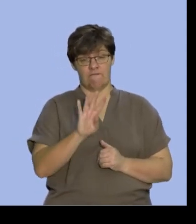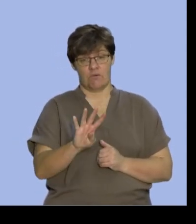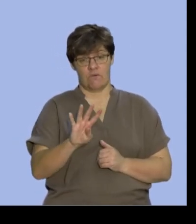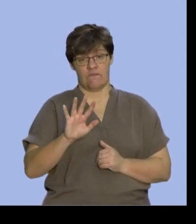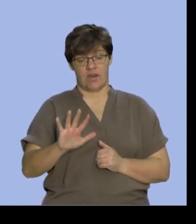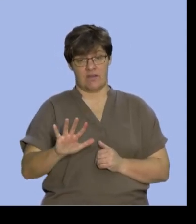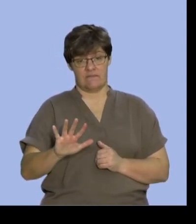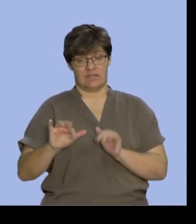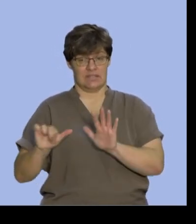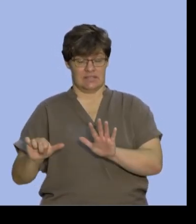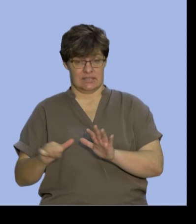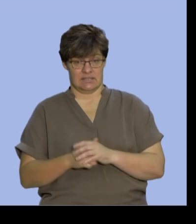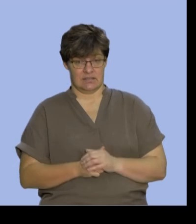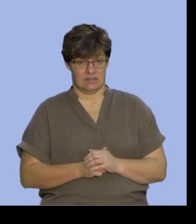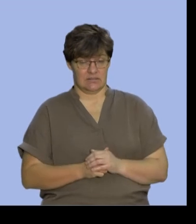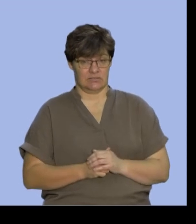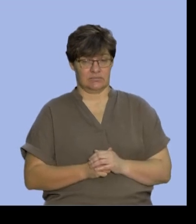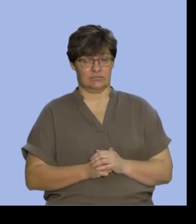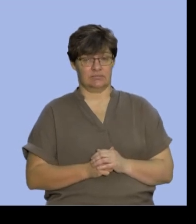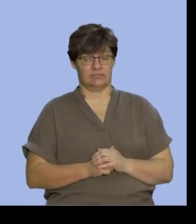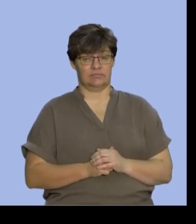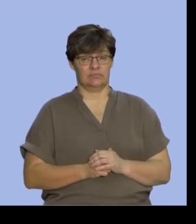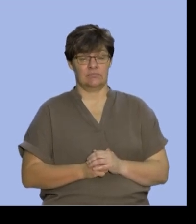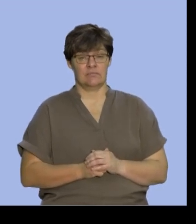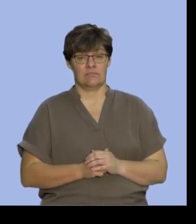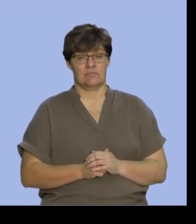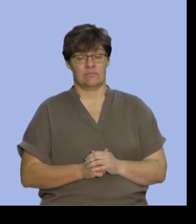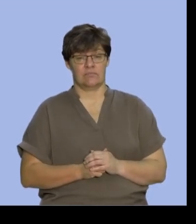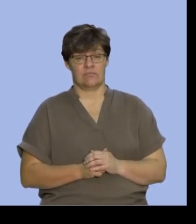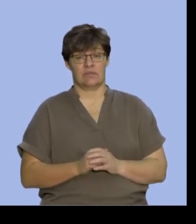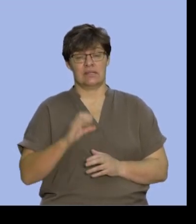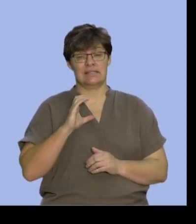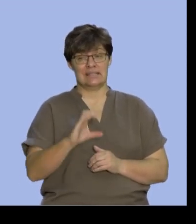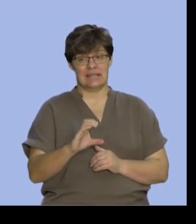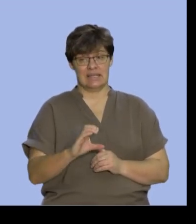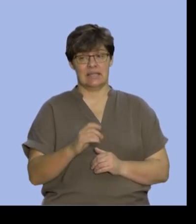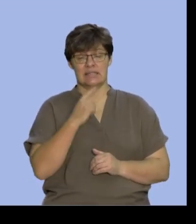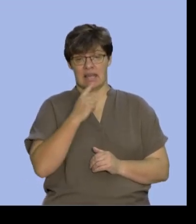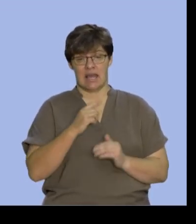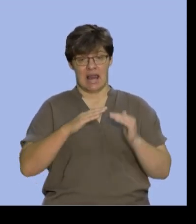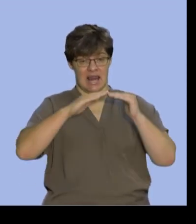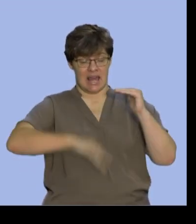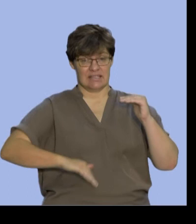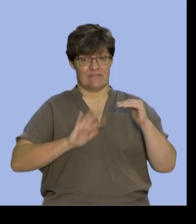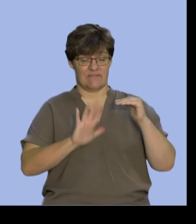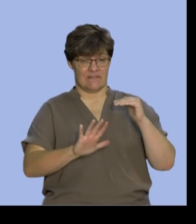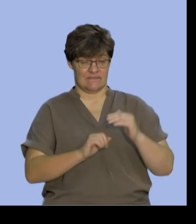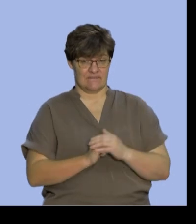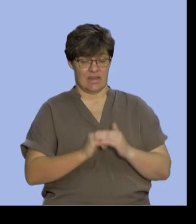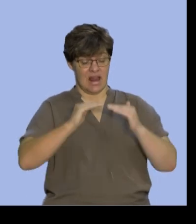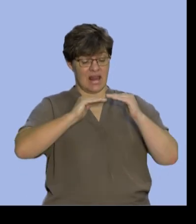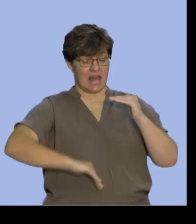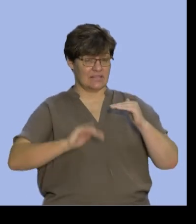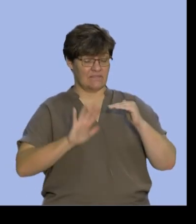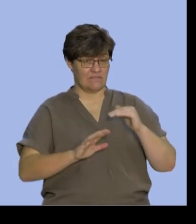and six that's three or more this one C says less than five so if it's less than